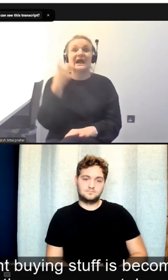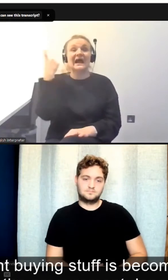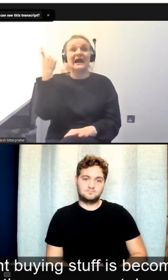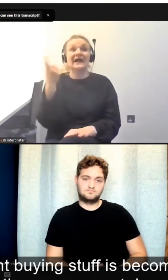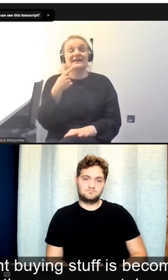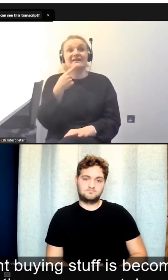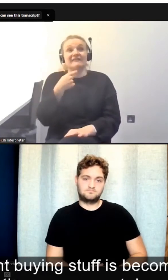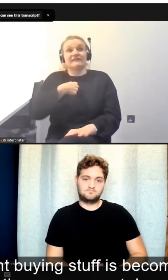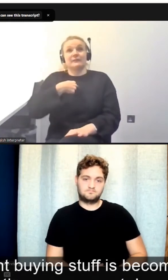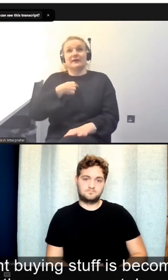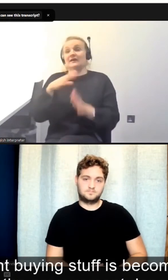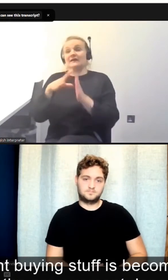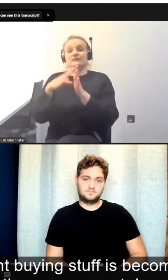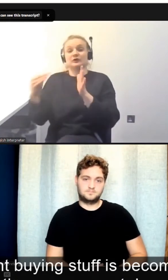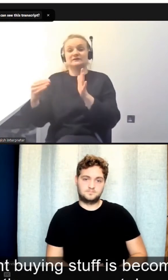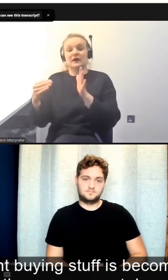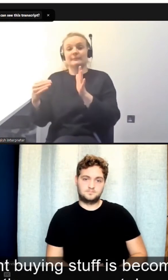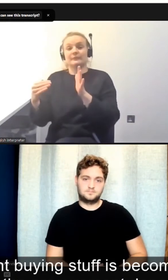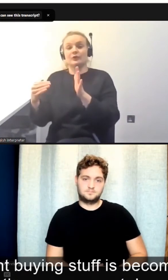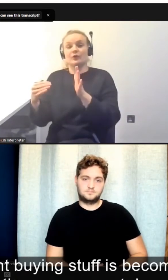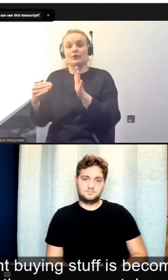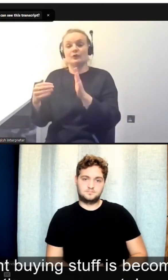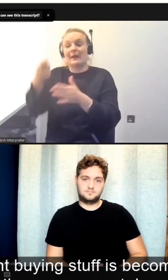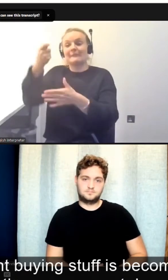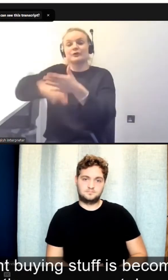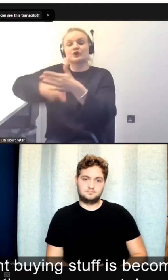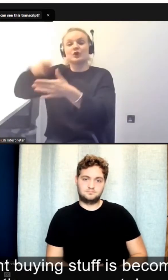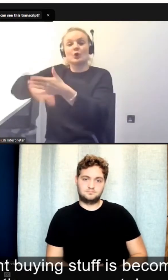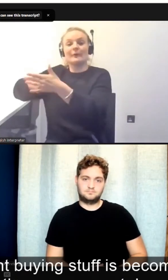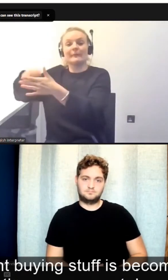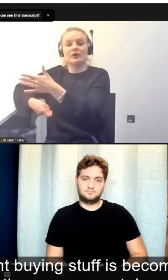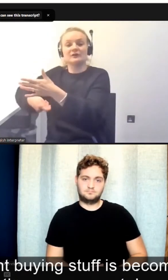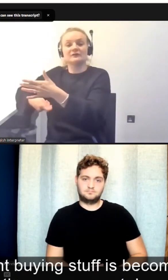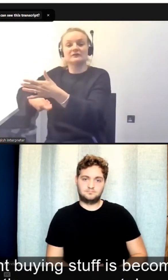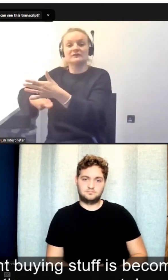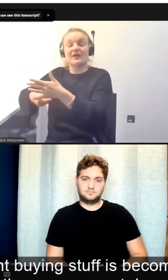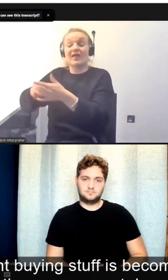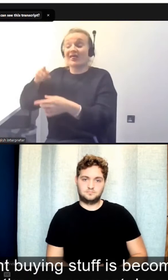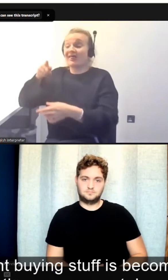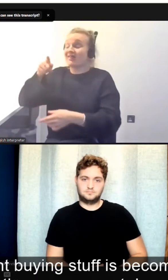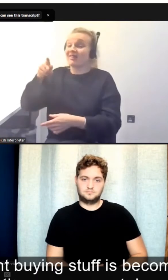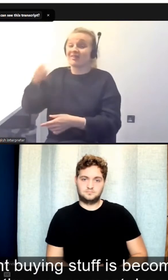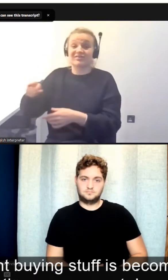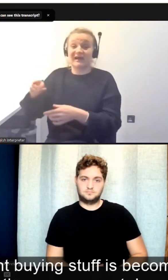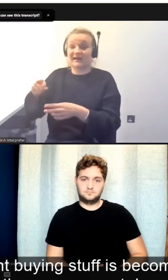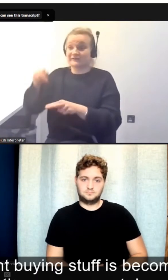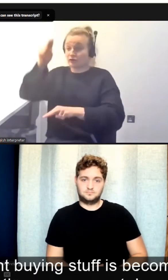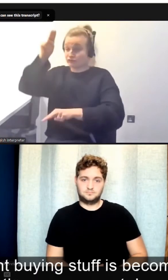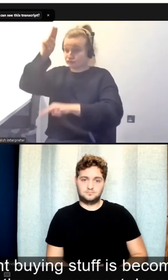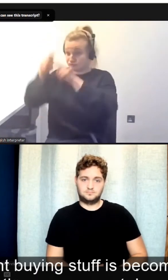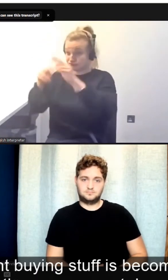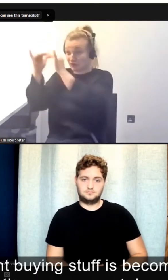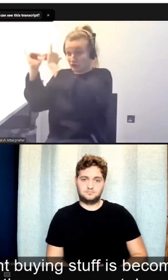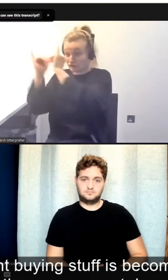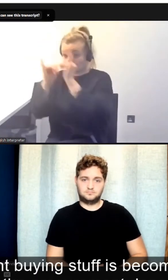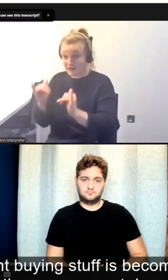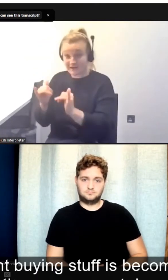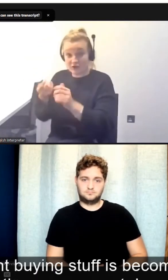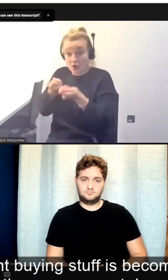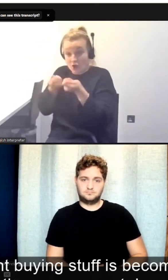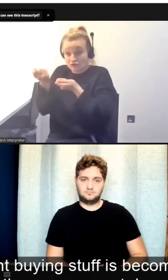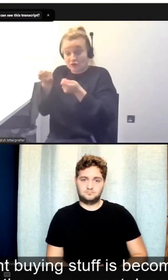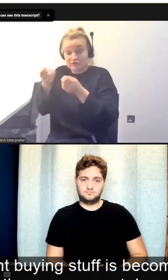for example, procurement, buying stuff is becoming increasingly regulated and controlled by the